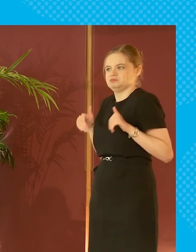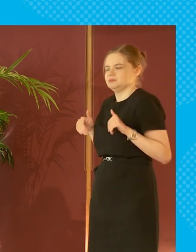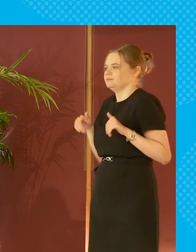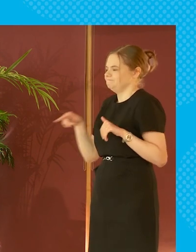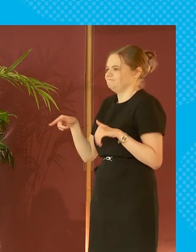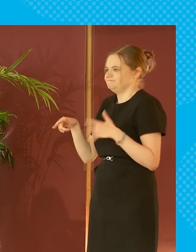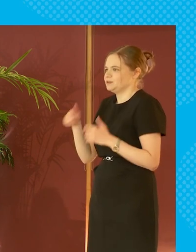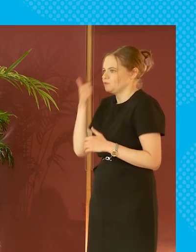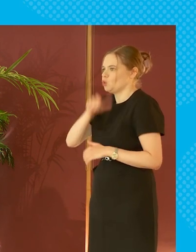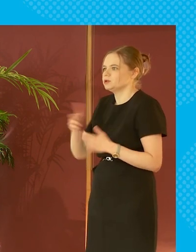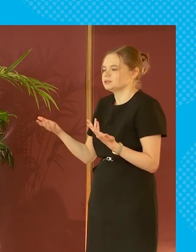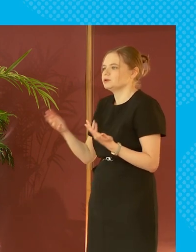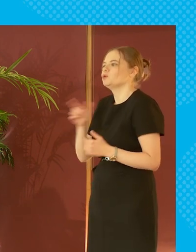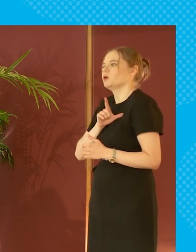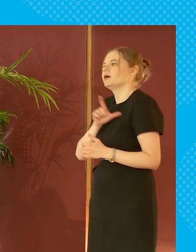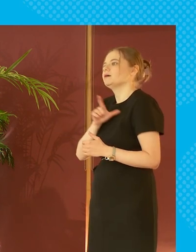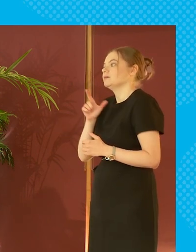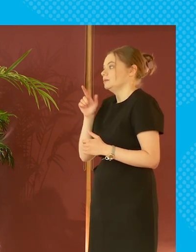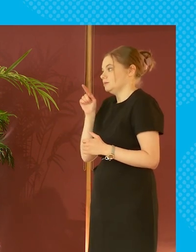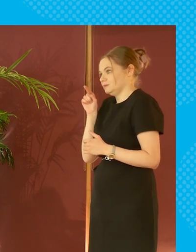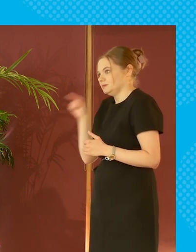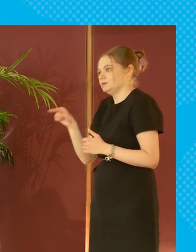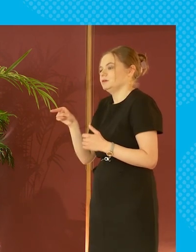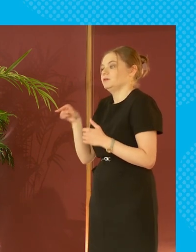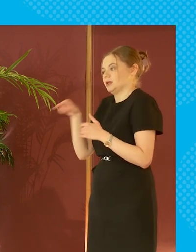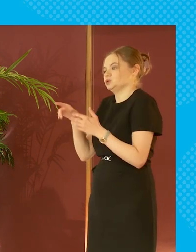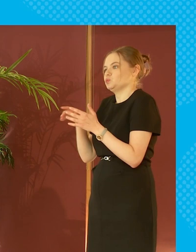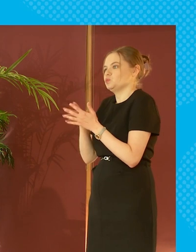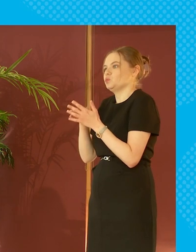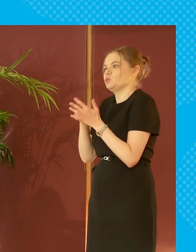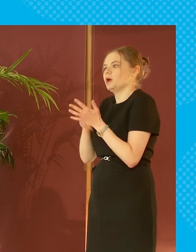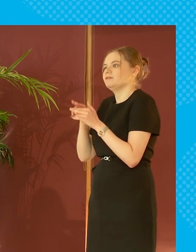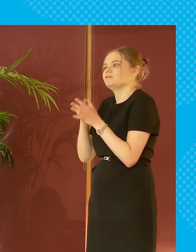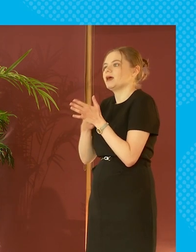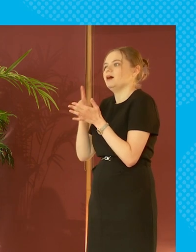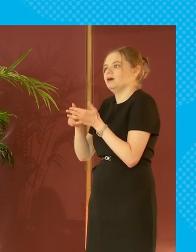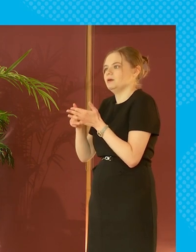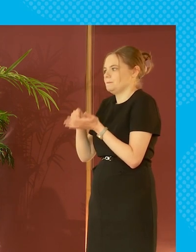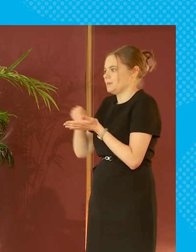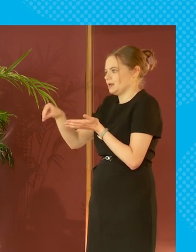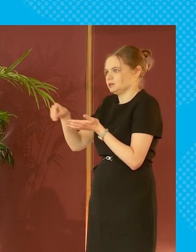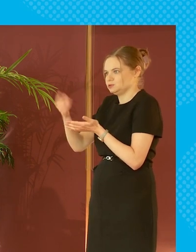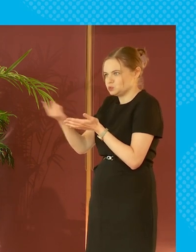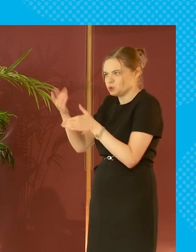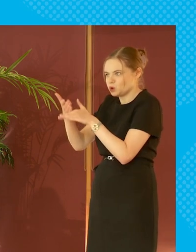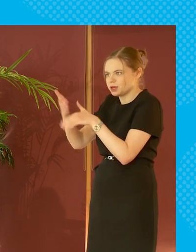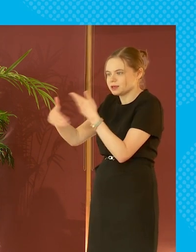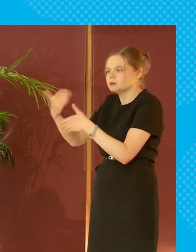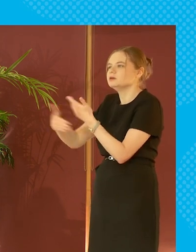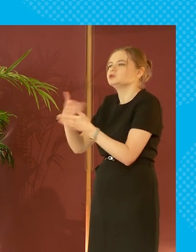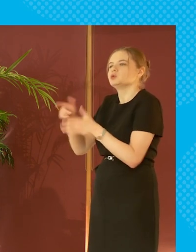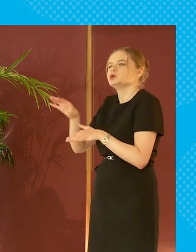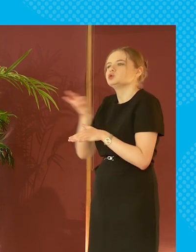course they don't publish that information because this is a type of welfare payment to people who are working okay so we